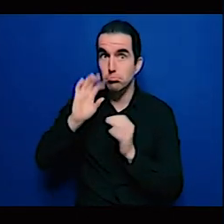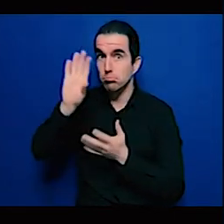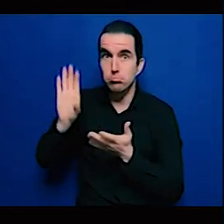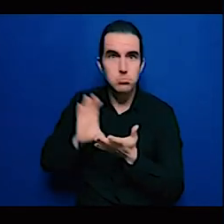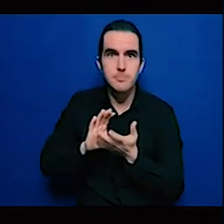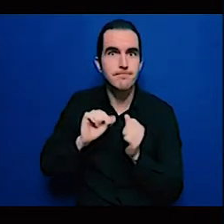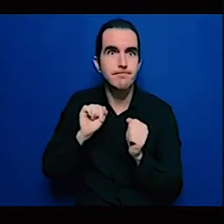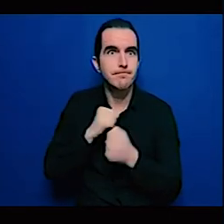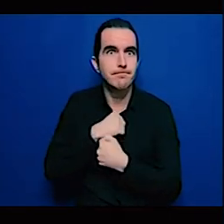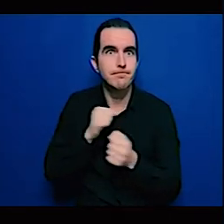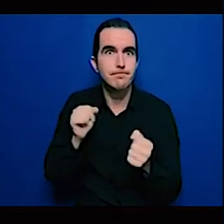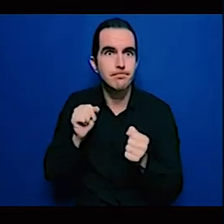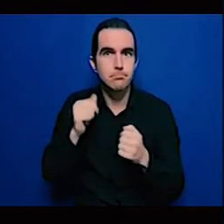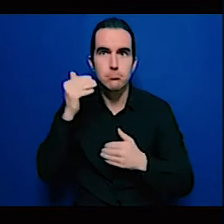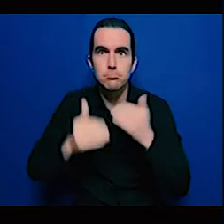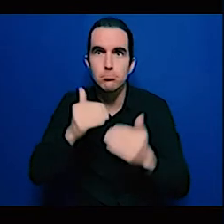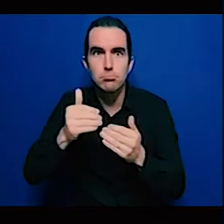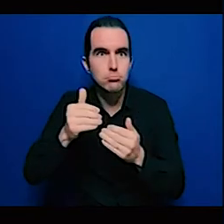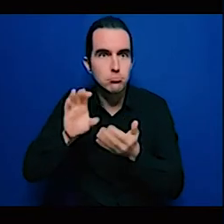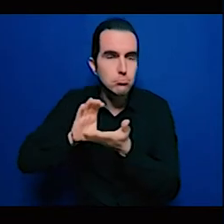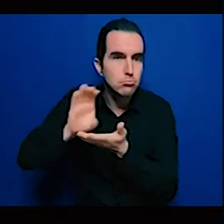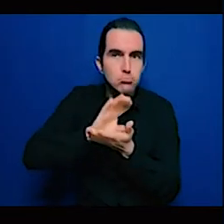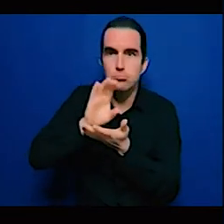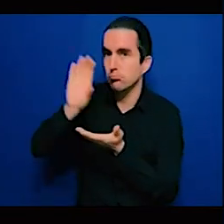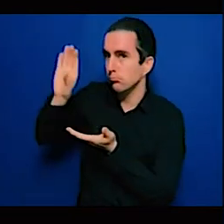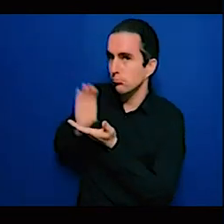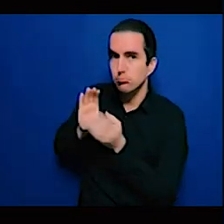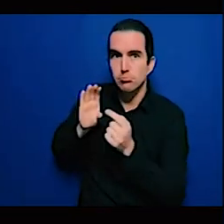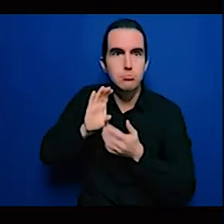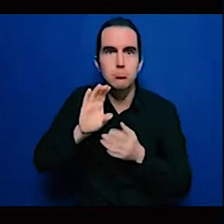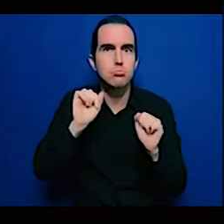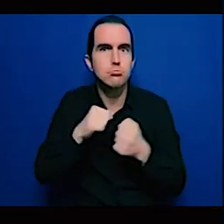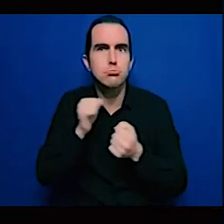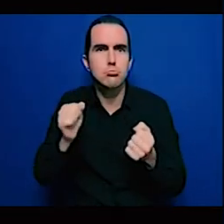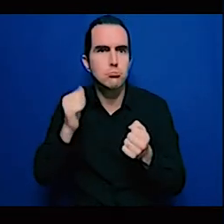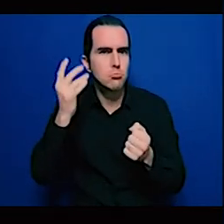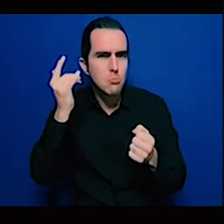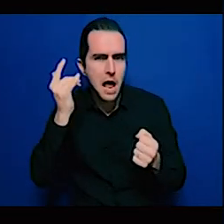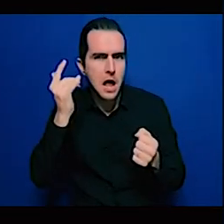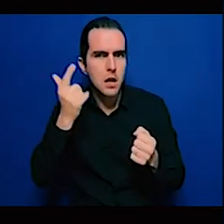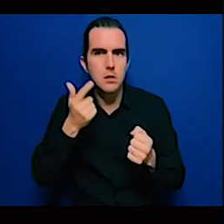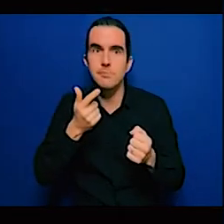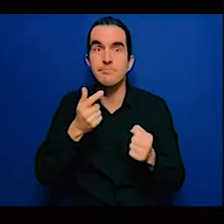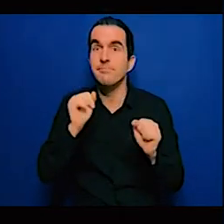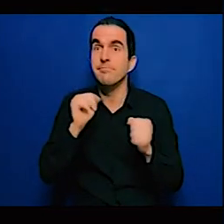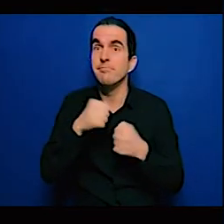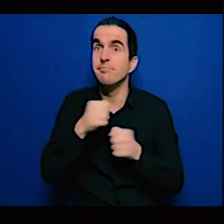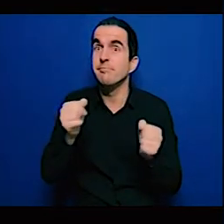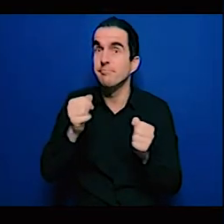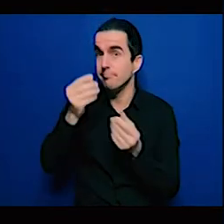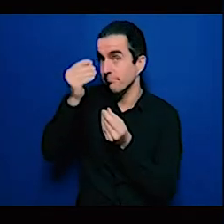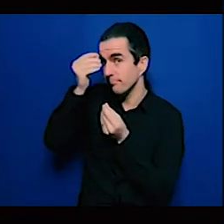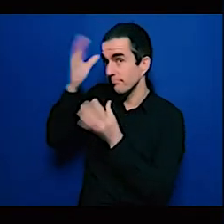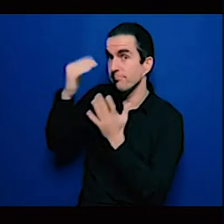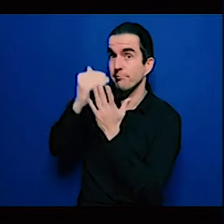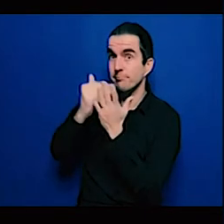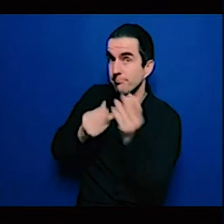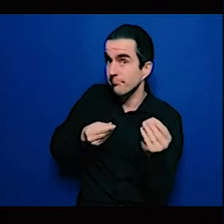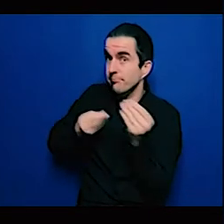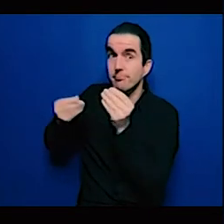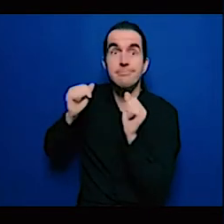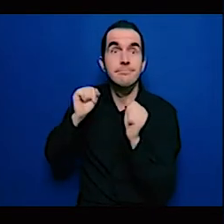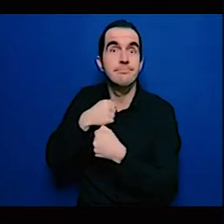sometimes talking about access to finance. Access to finance may not be the most difficult. We have to look at all the